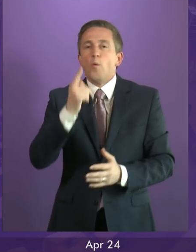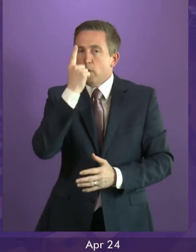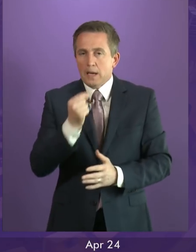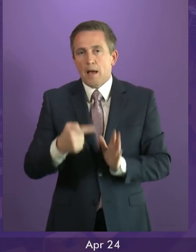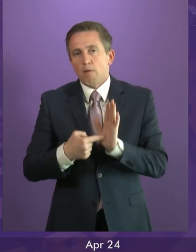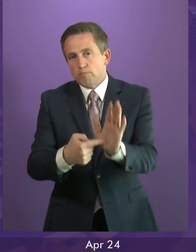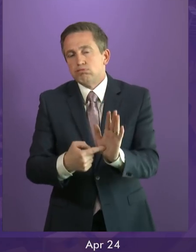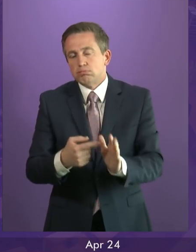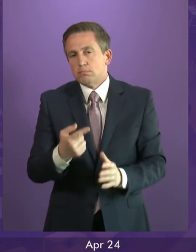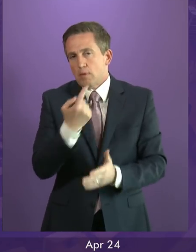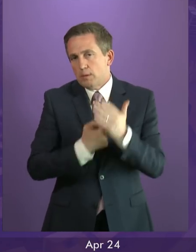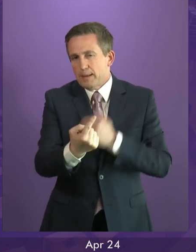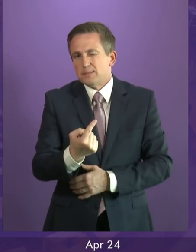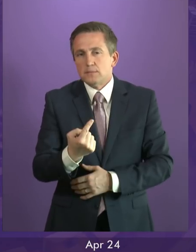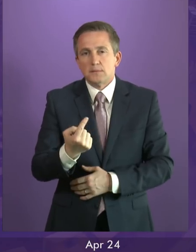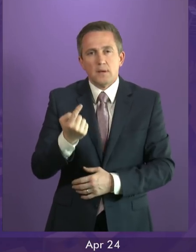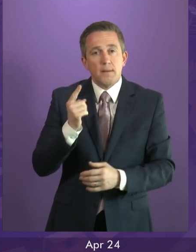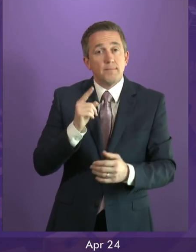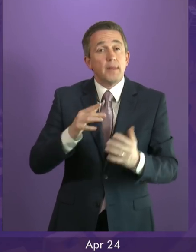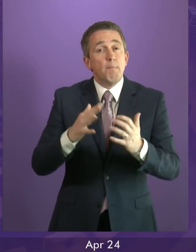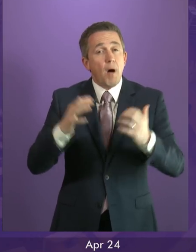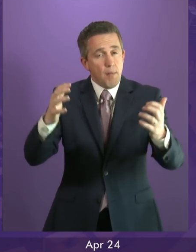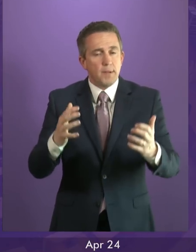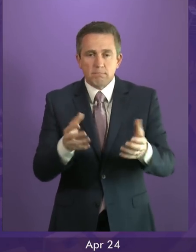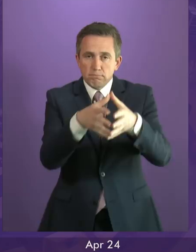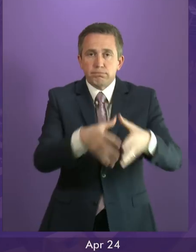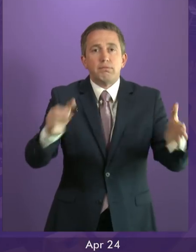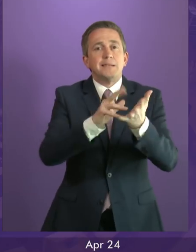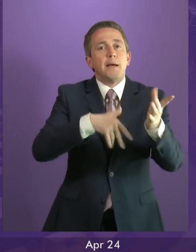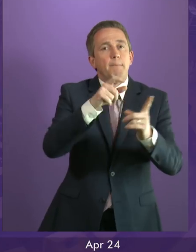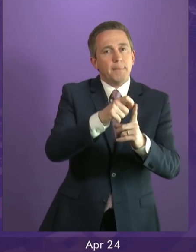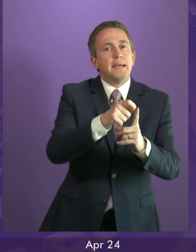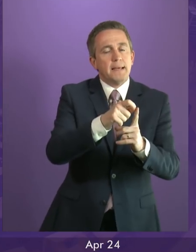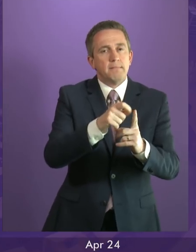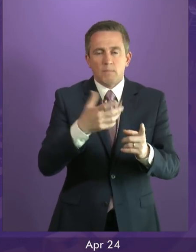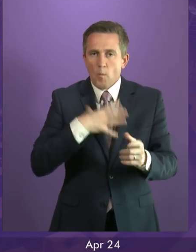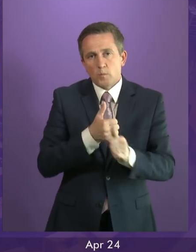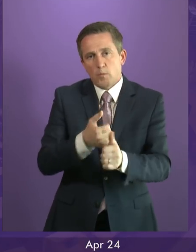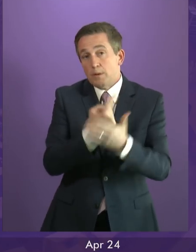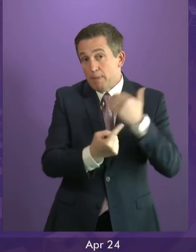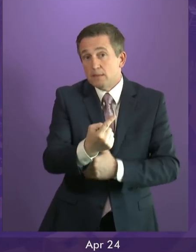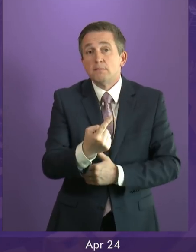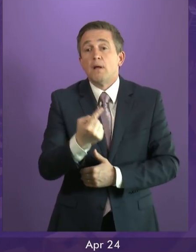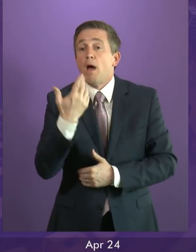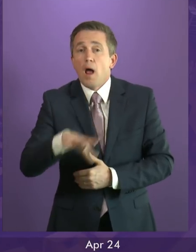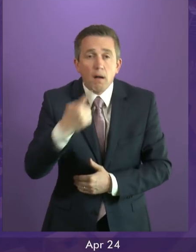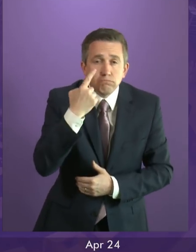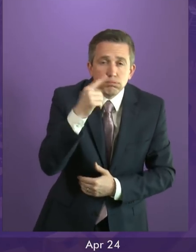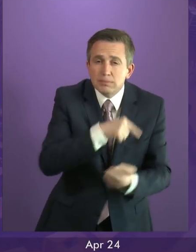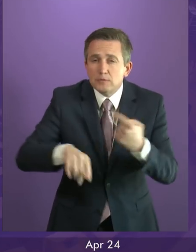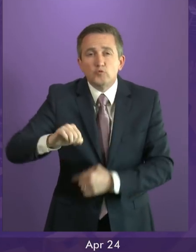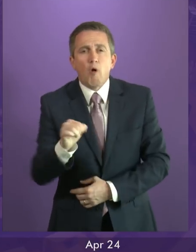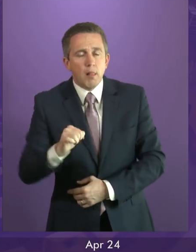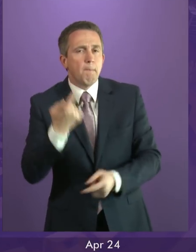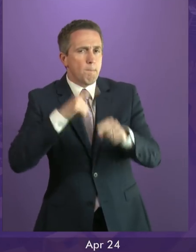There is also a majority in this chamber for that position. And polling evidence suggests that a majority in Scotland want a choice